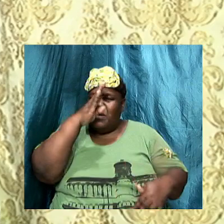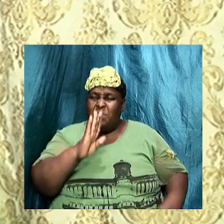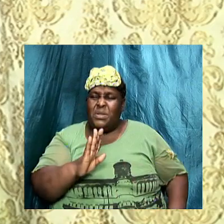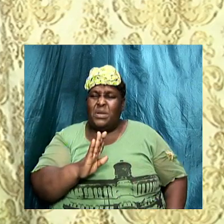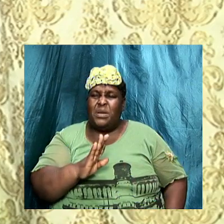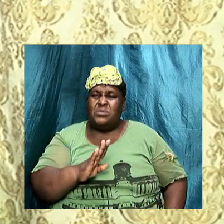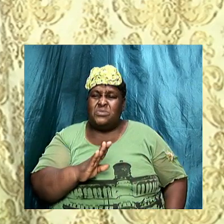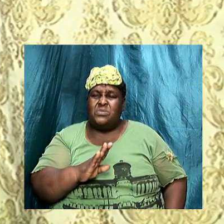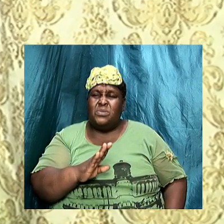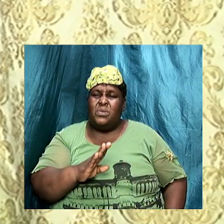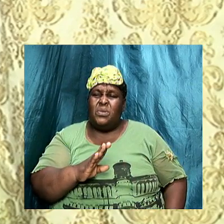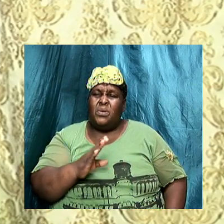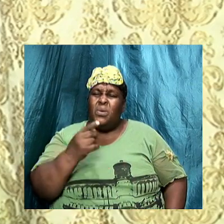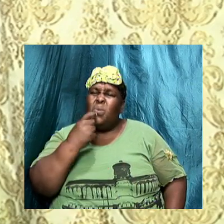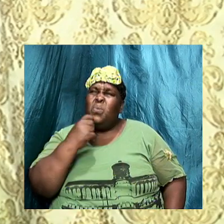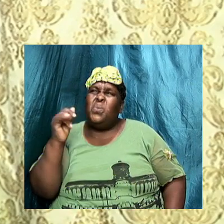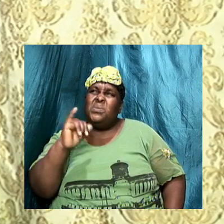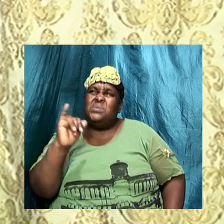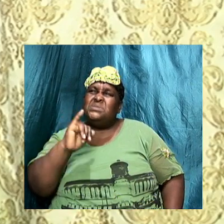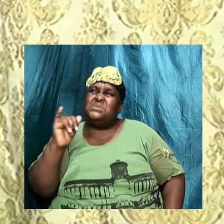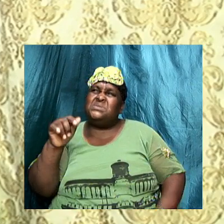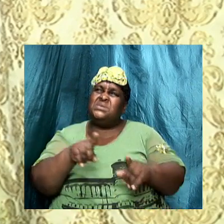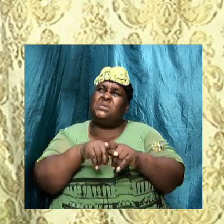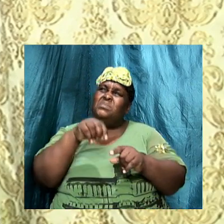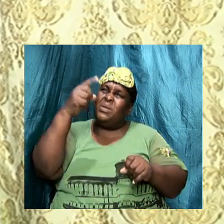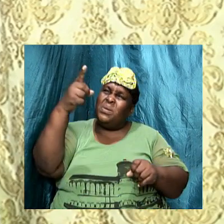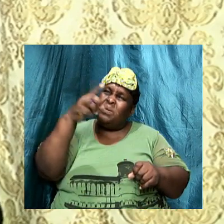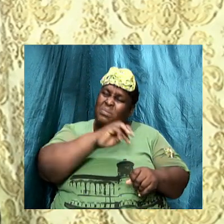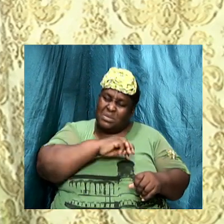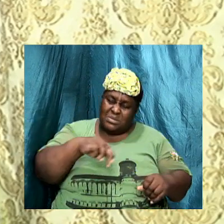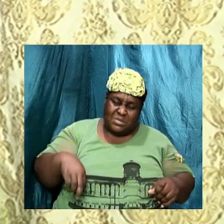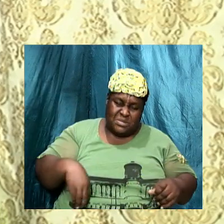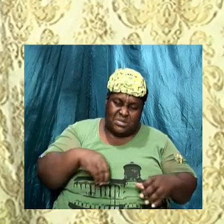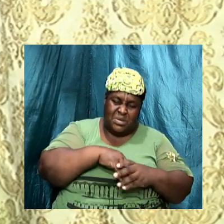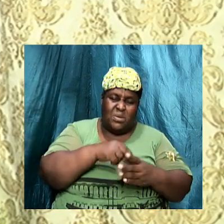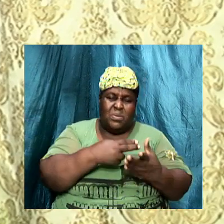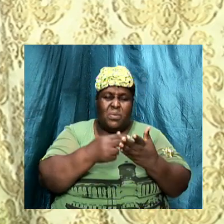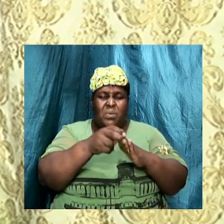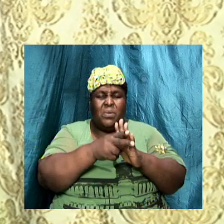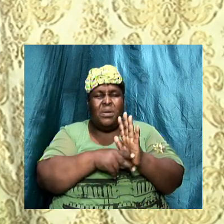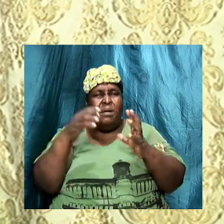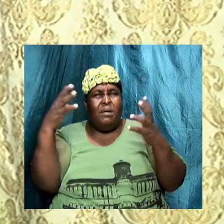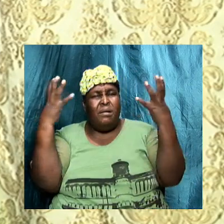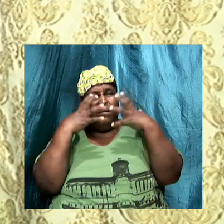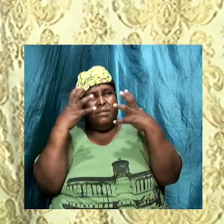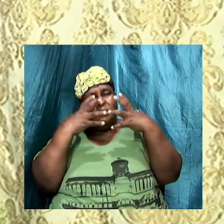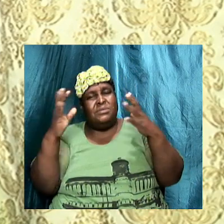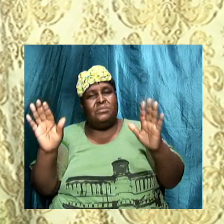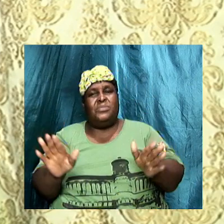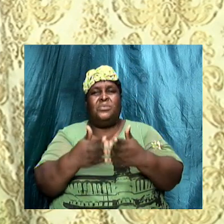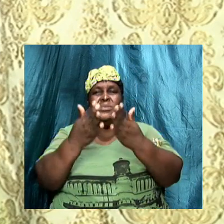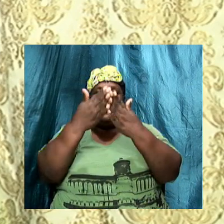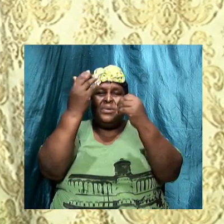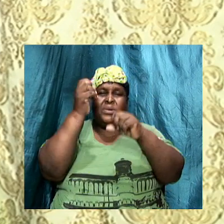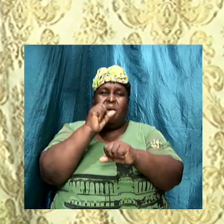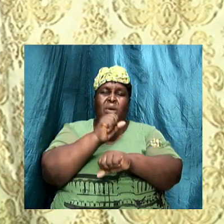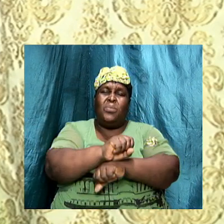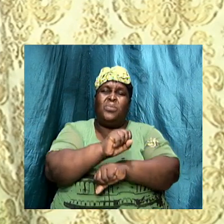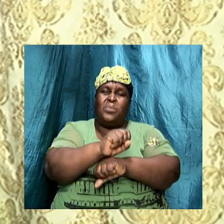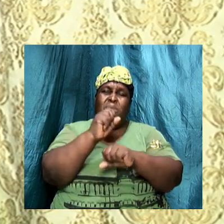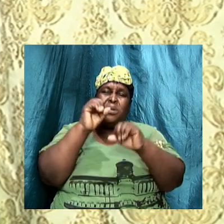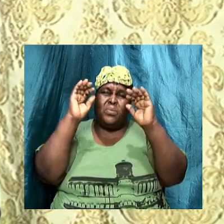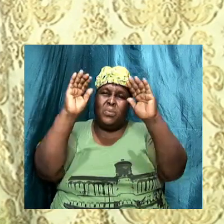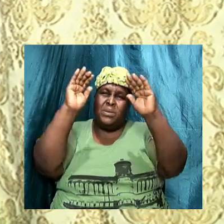Who is like you, majestic in holiness, awesome in praise, and work in wonders?